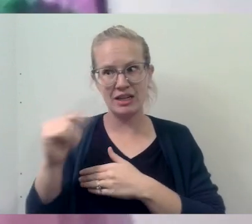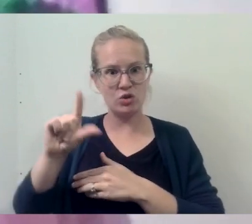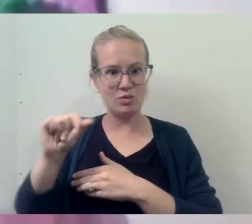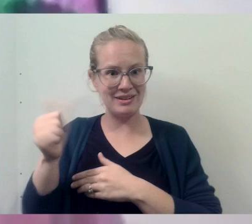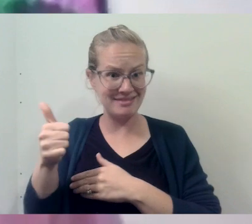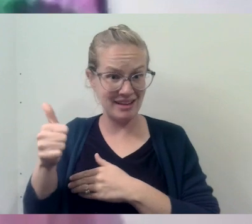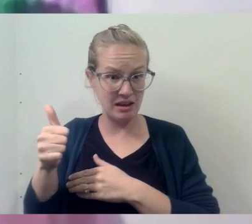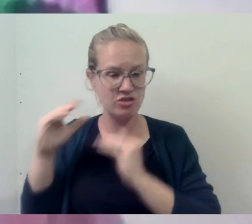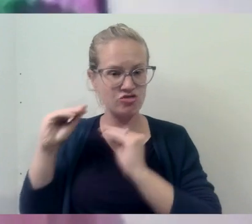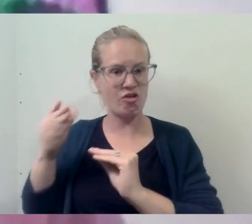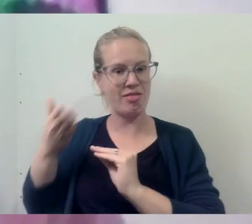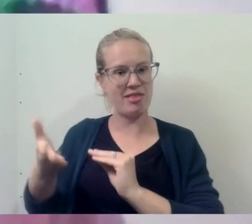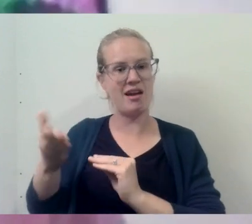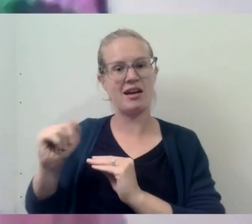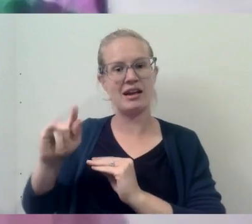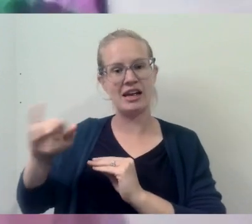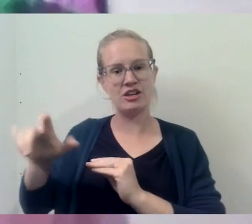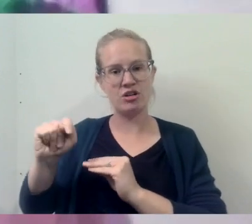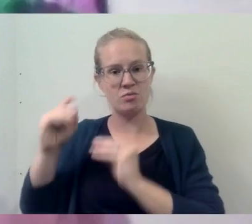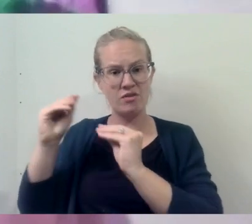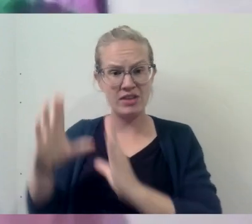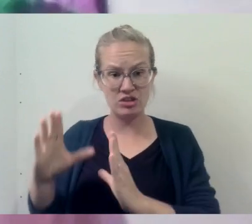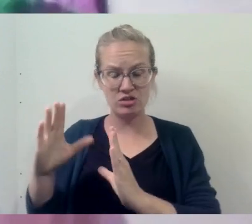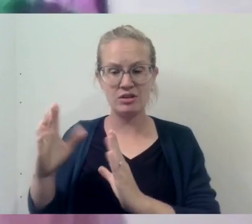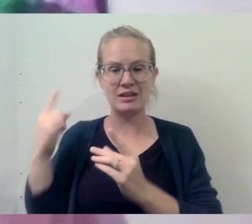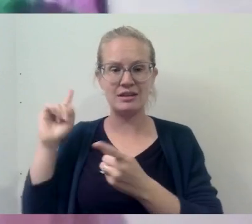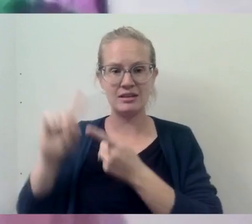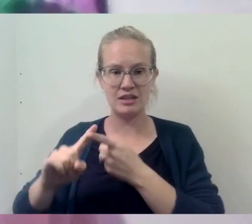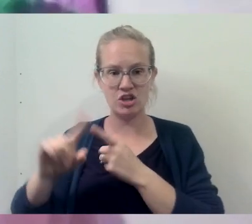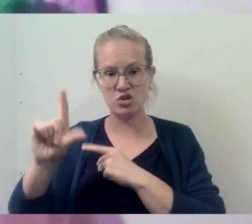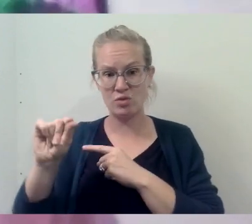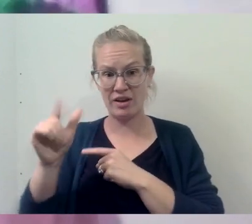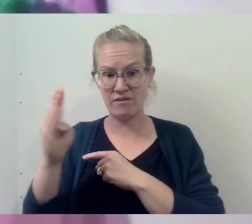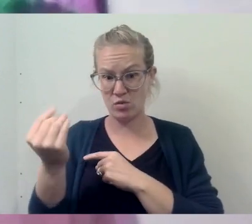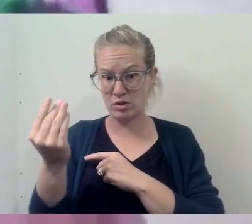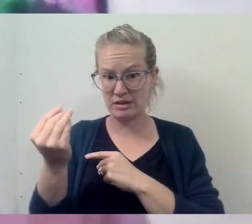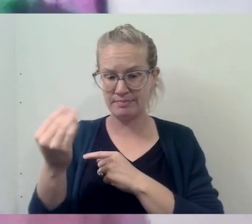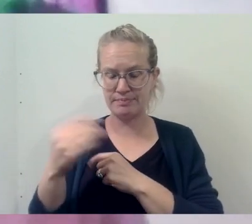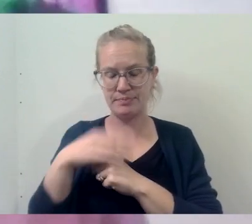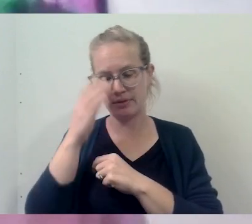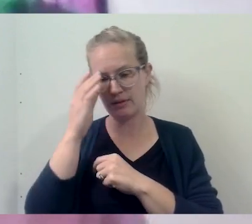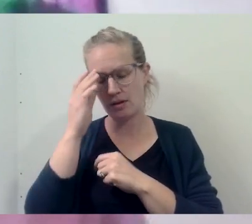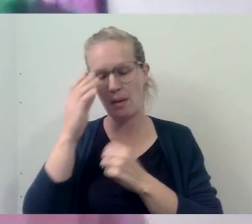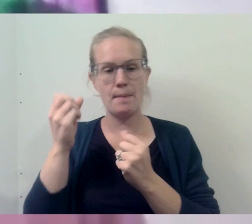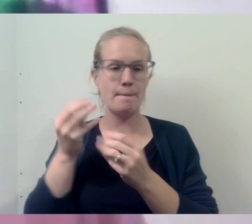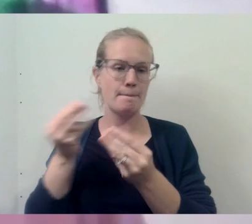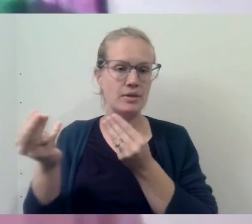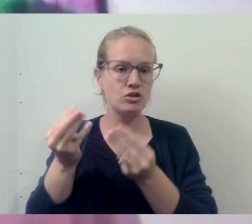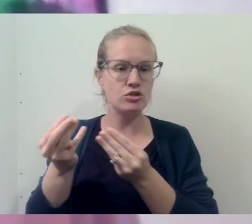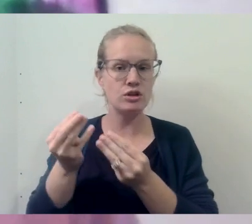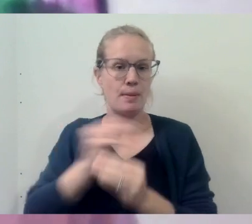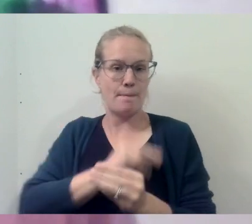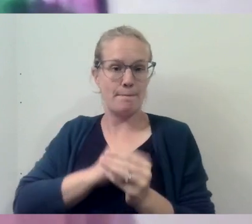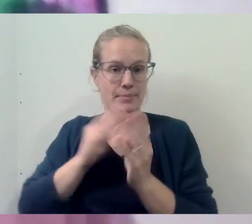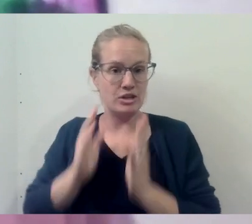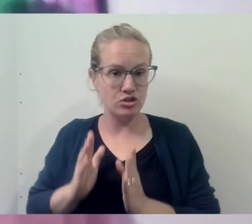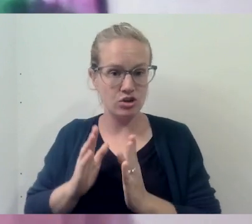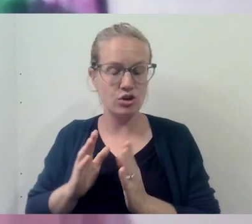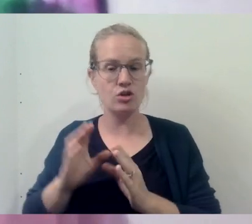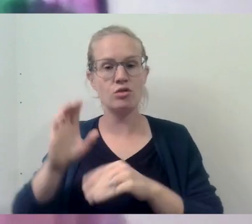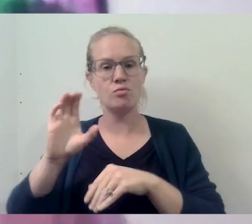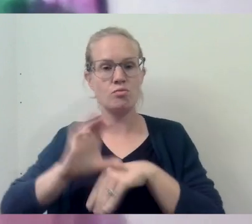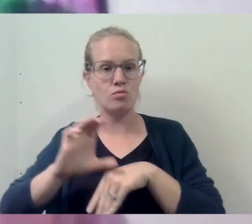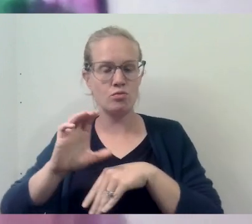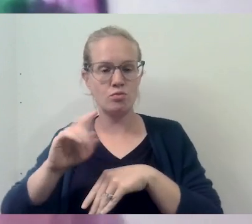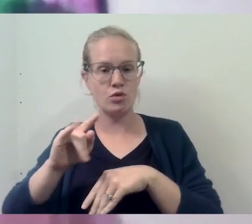and taught there as an adjunct professor until 2014. He has ministered as a missionary, parochial